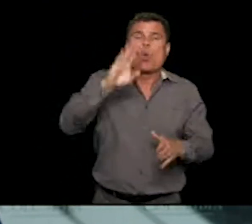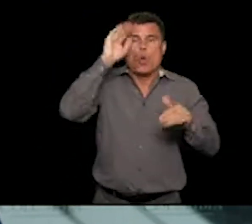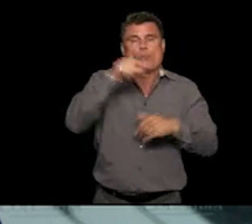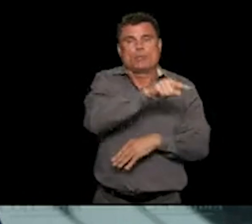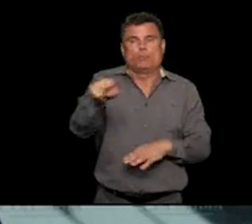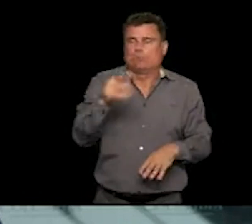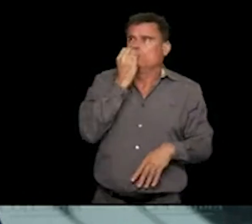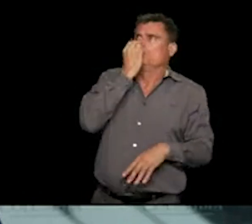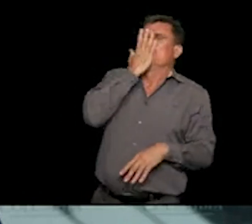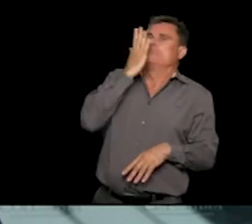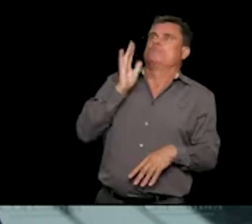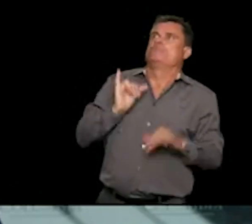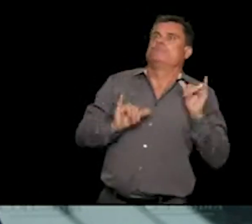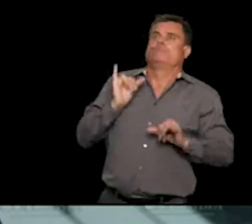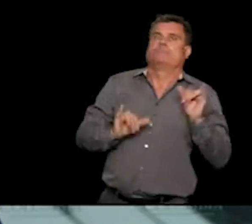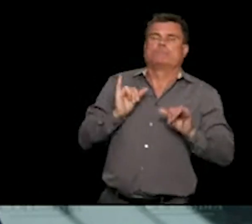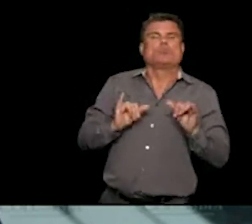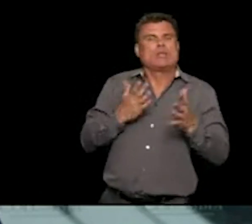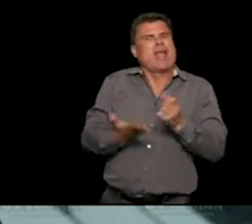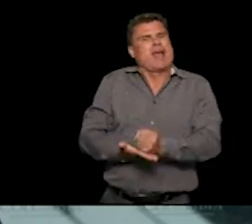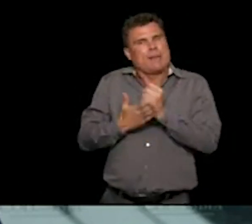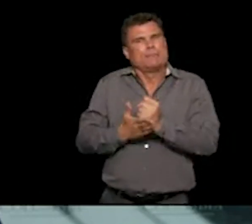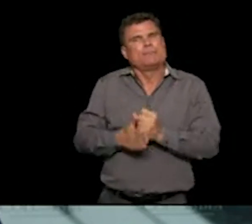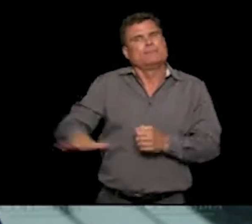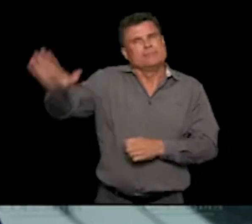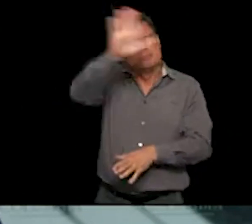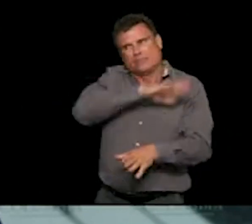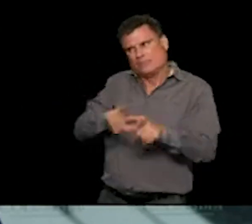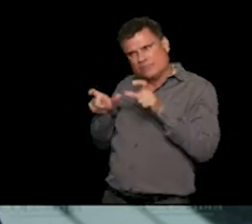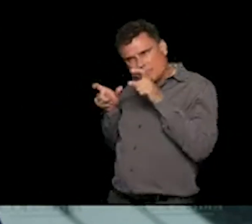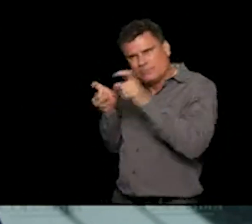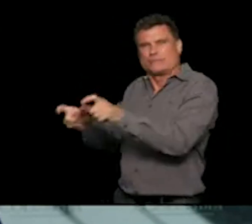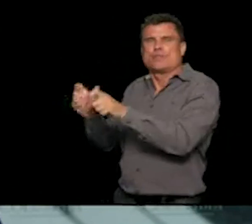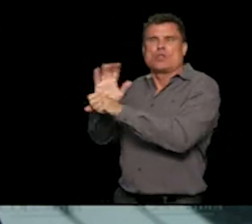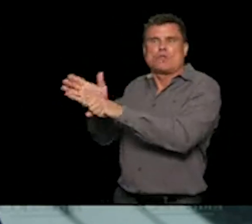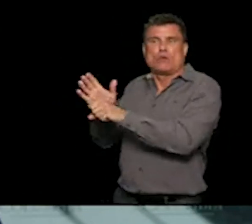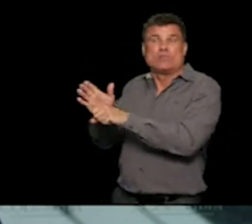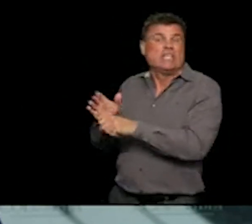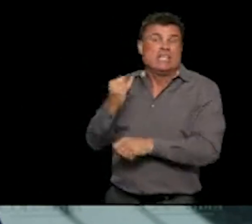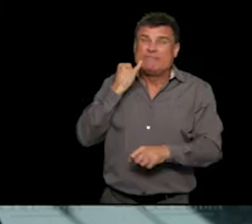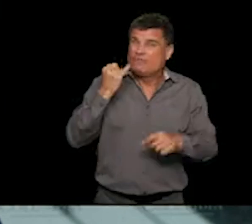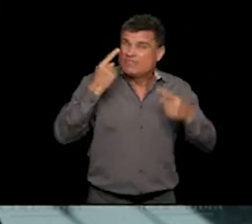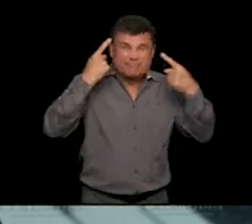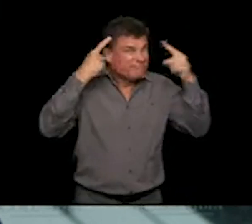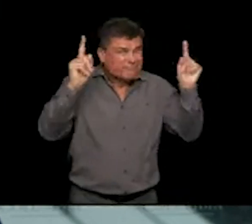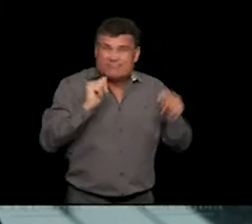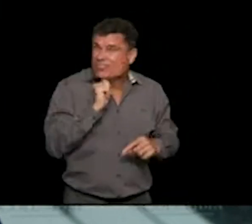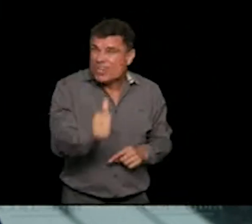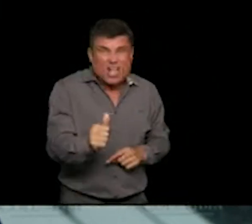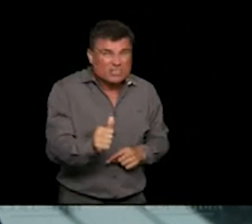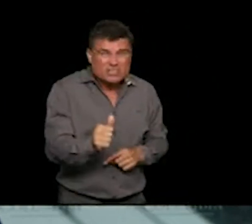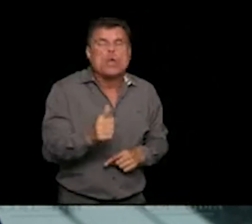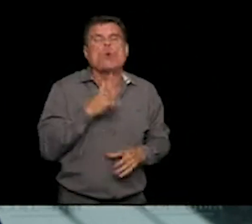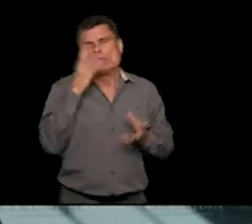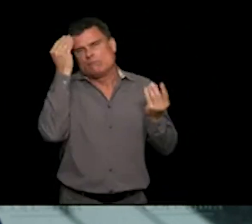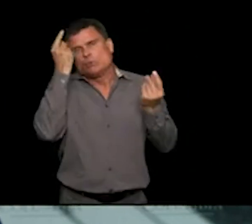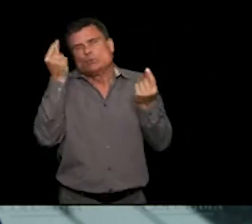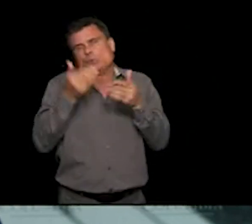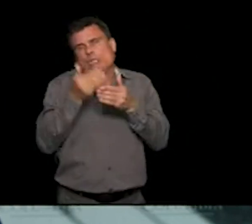if there are a small minority of that subset that don't, then we may look at further additional measures. Follow-up, Mary?